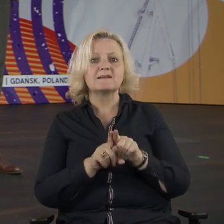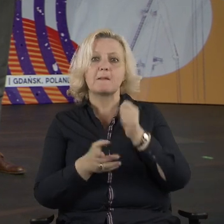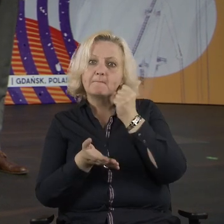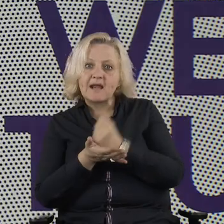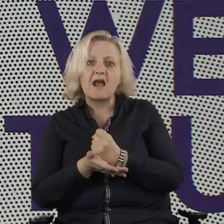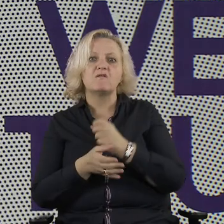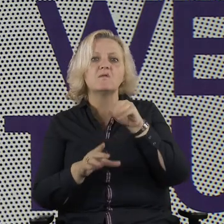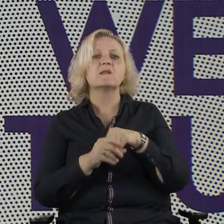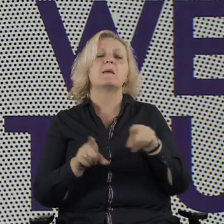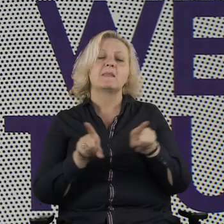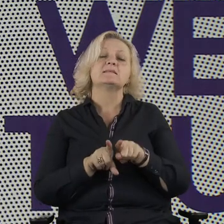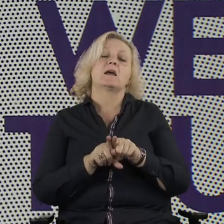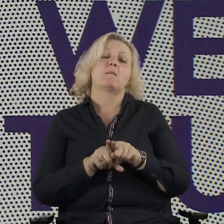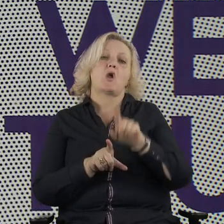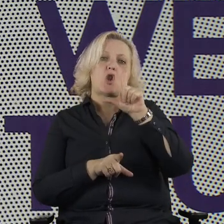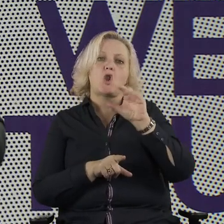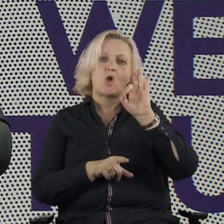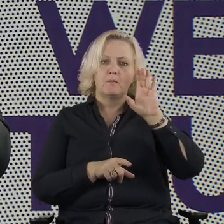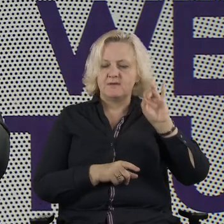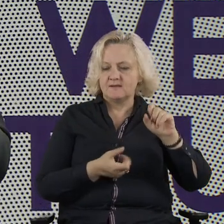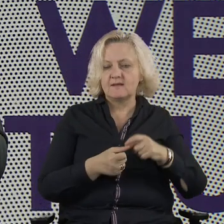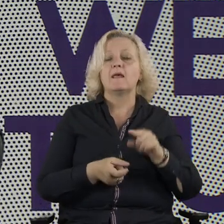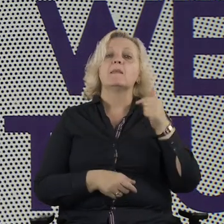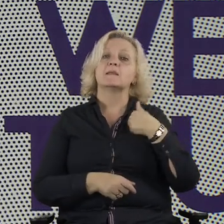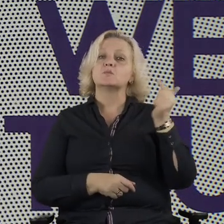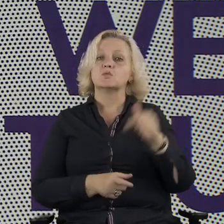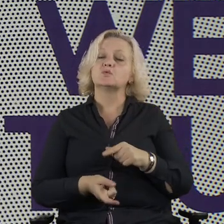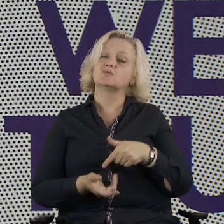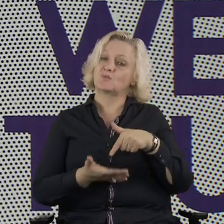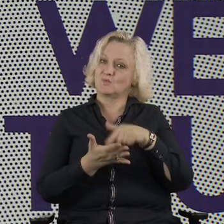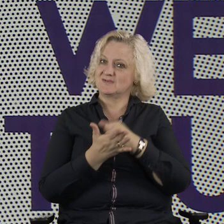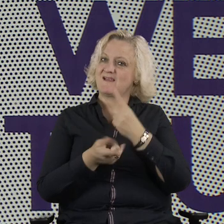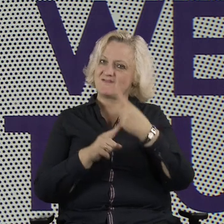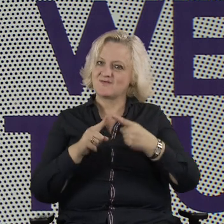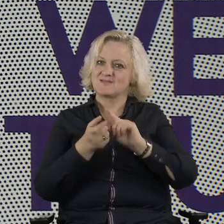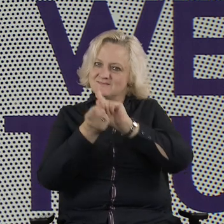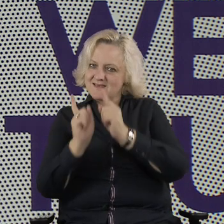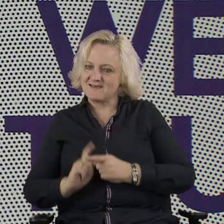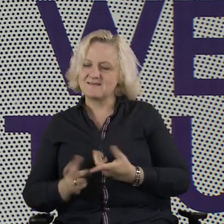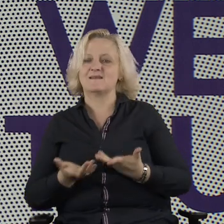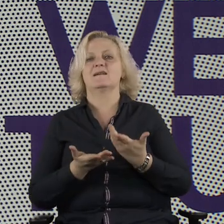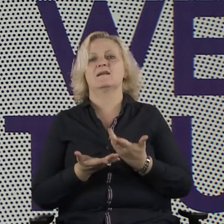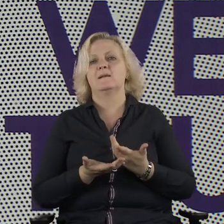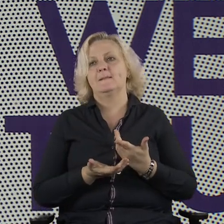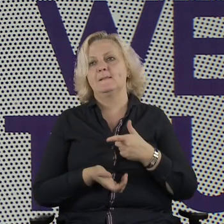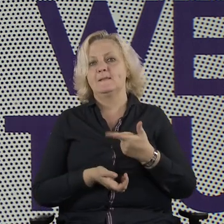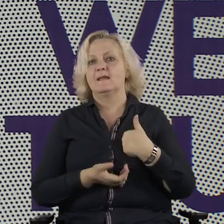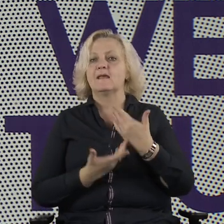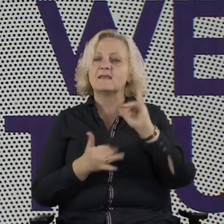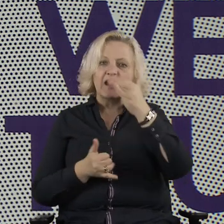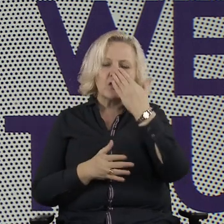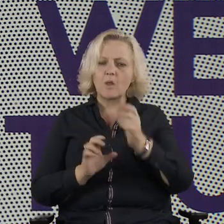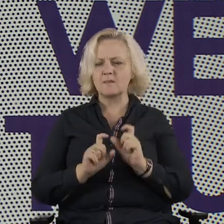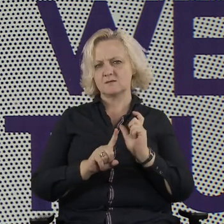law. We spoke about the need to amend the official definition of what a lobbyist is and that sometimes business associations, non